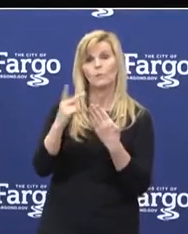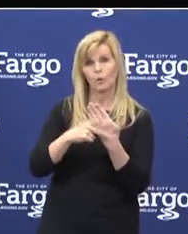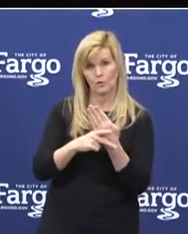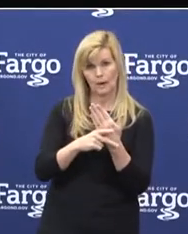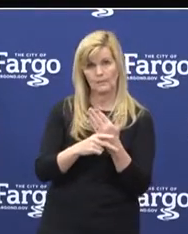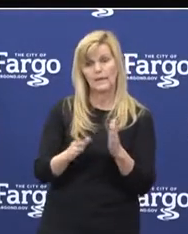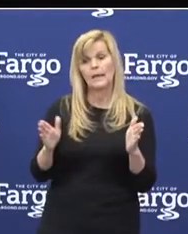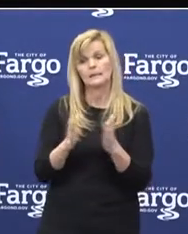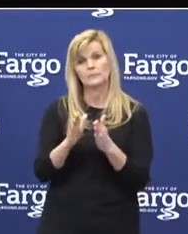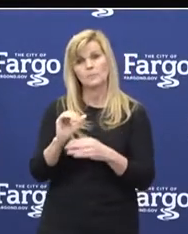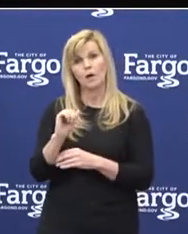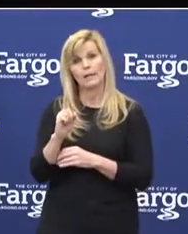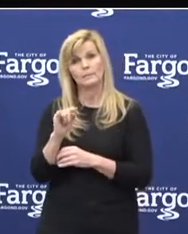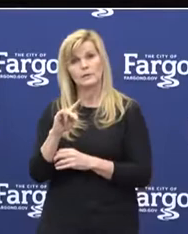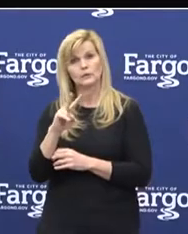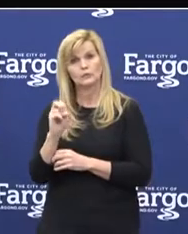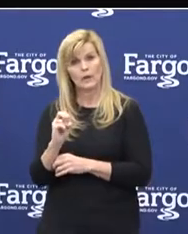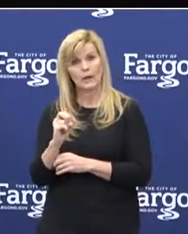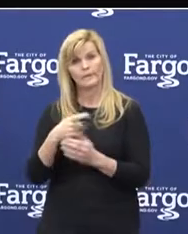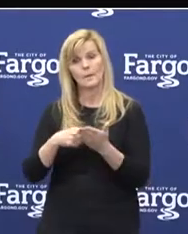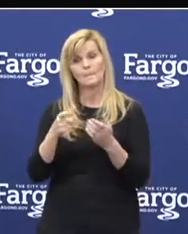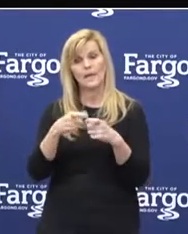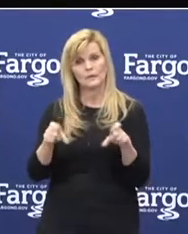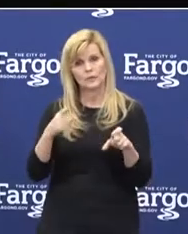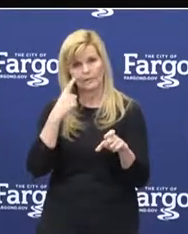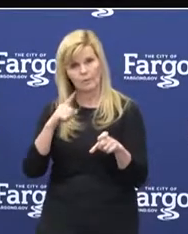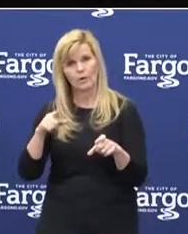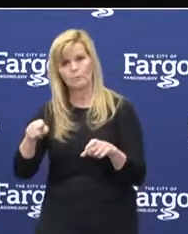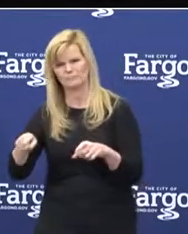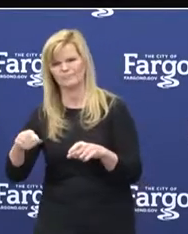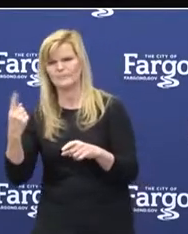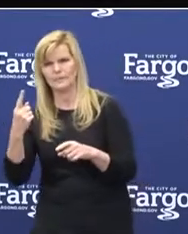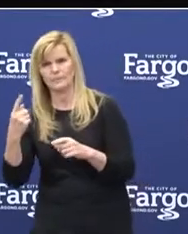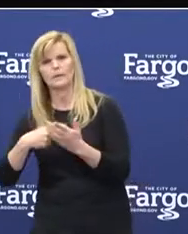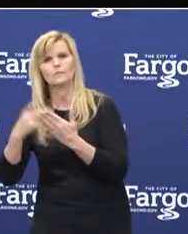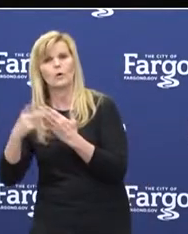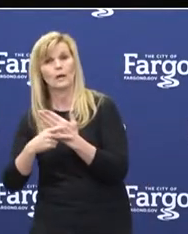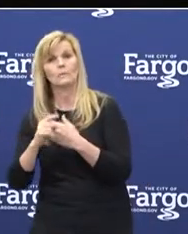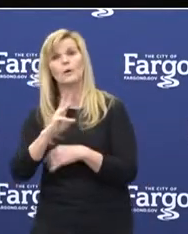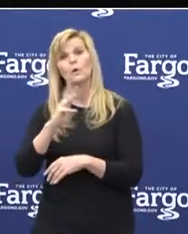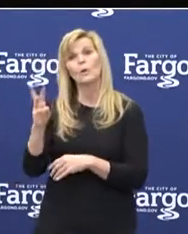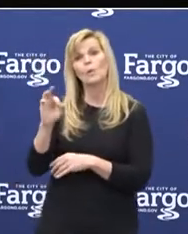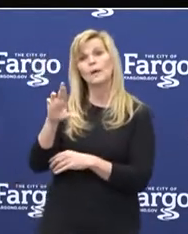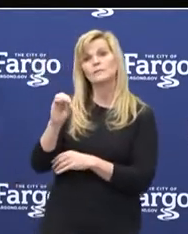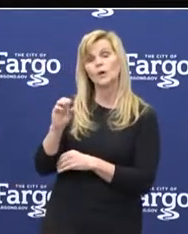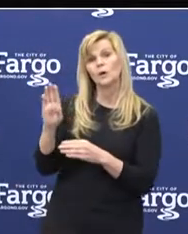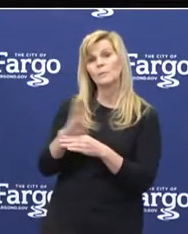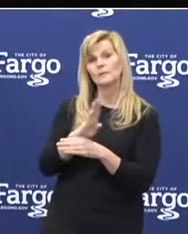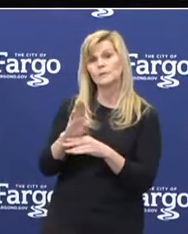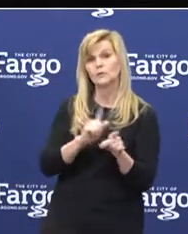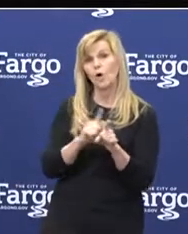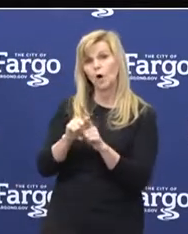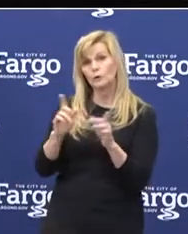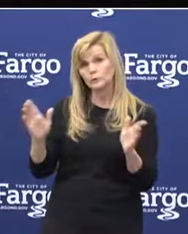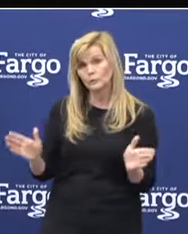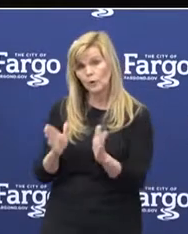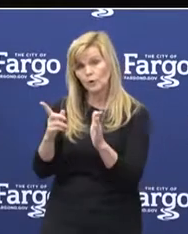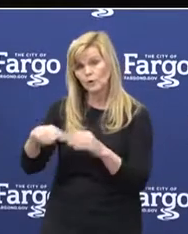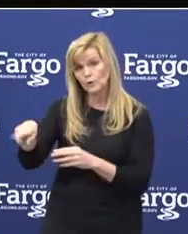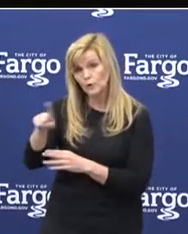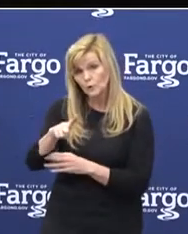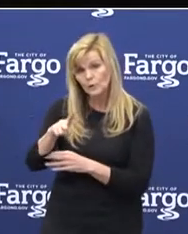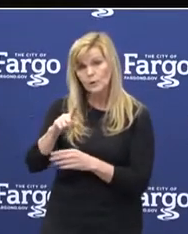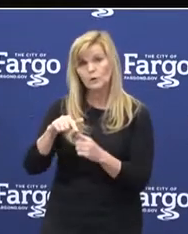the Small Administration's Paycheck Per Trend Program. West Fargo businesses are also highly encouraged to answer a business